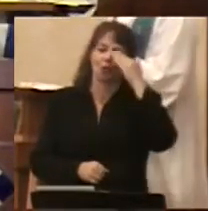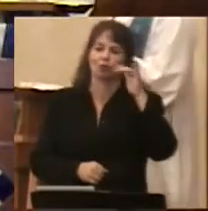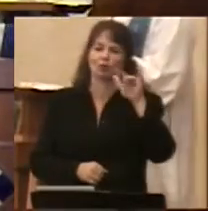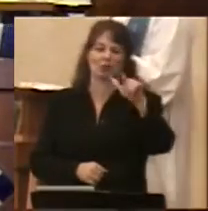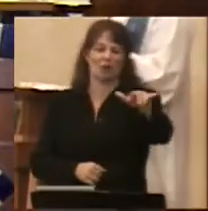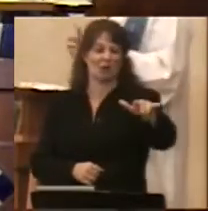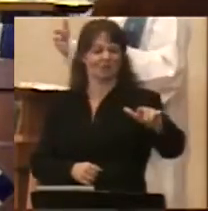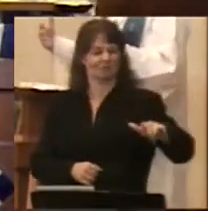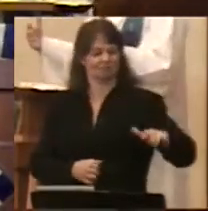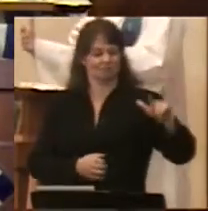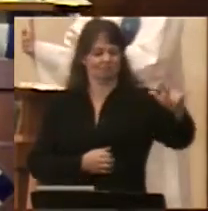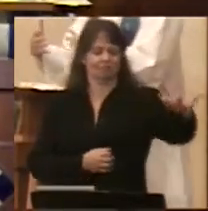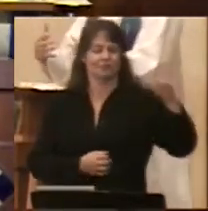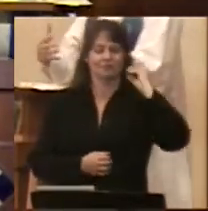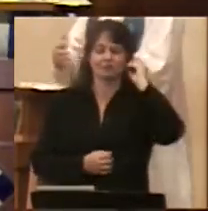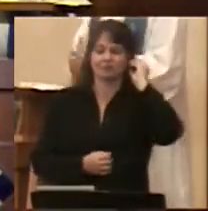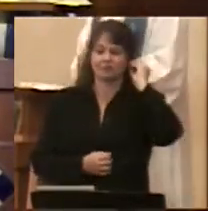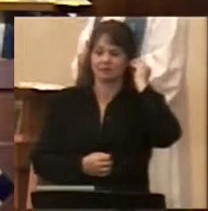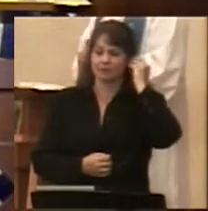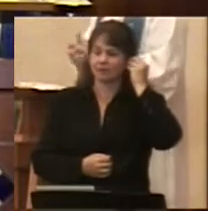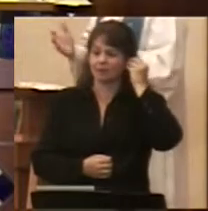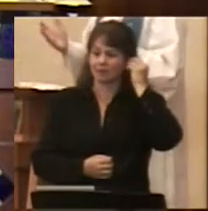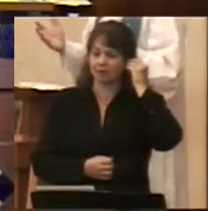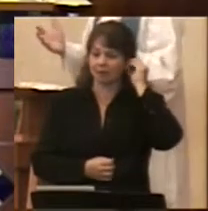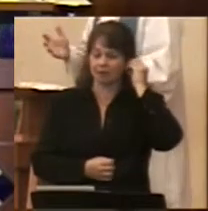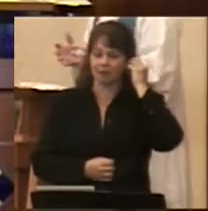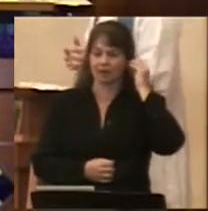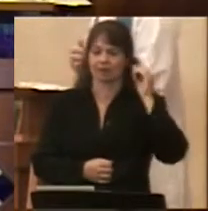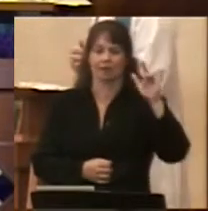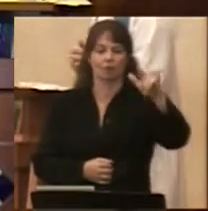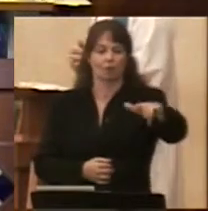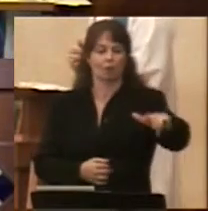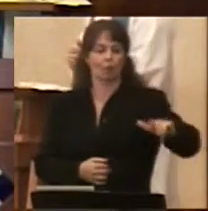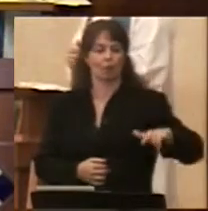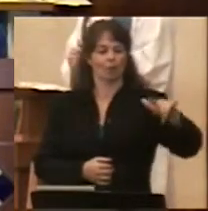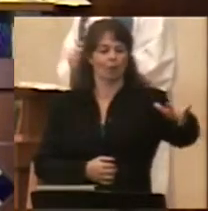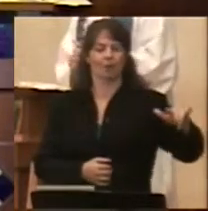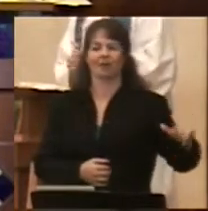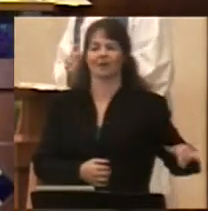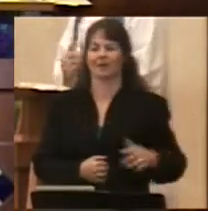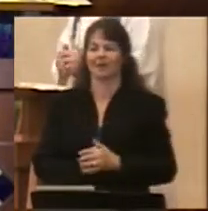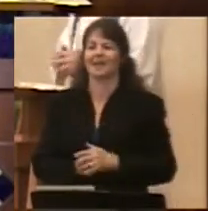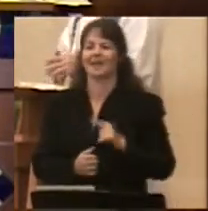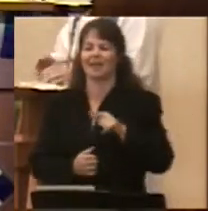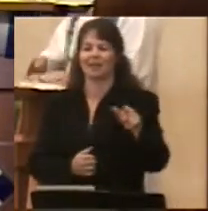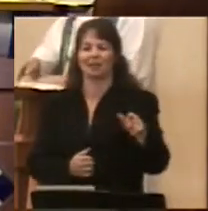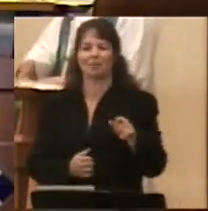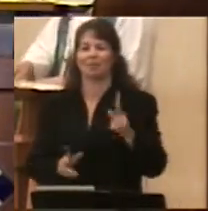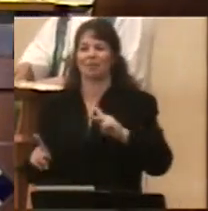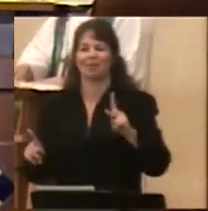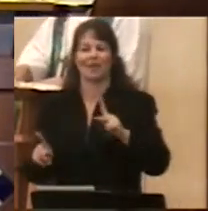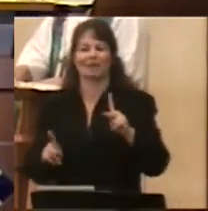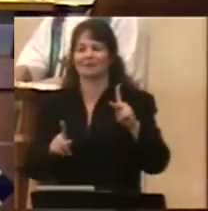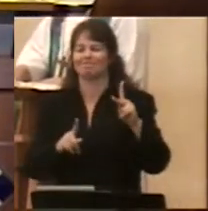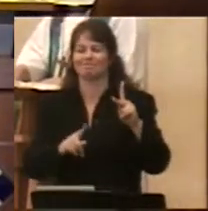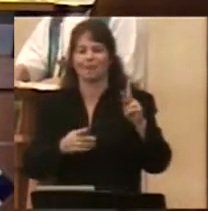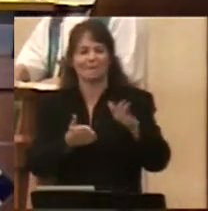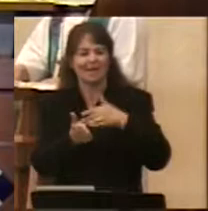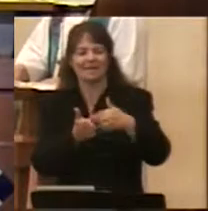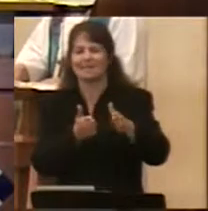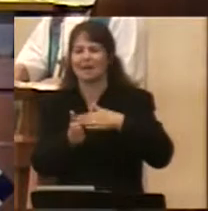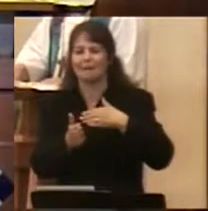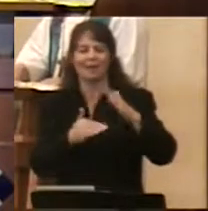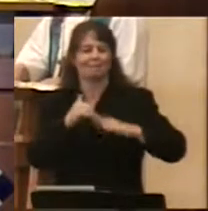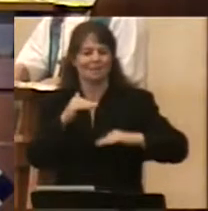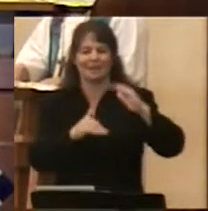loving, well, almost creatures of their owners and restorers, and they are a sight to behold,